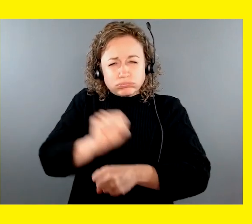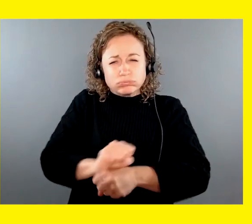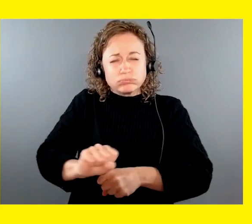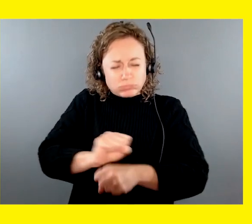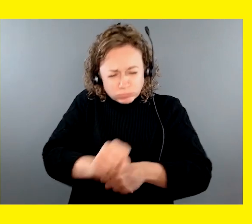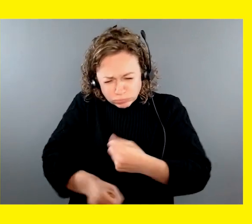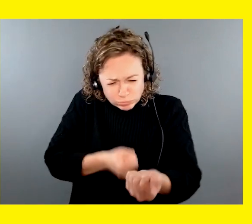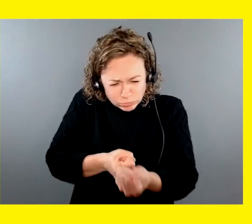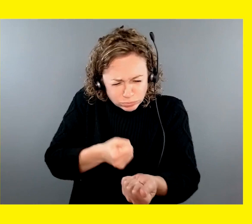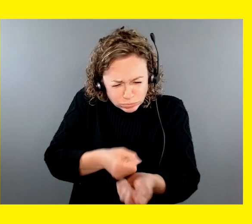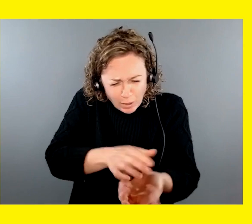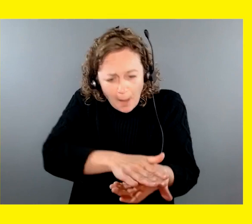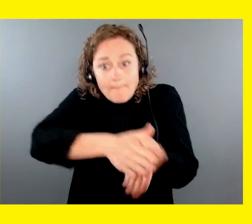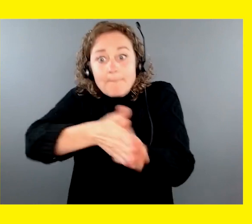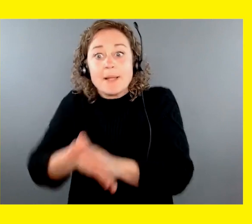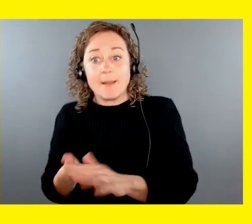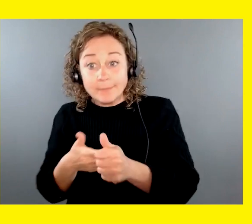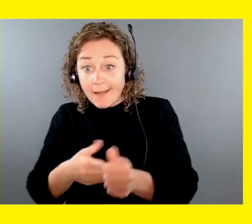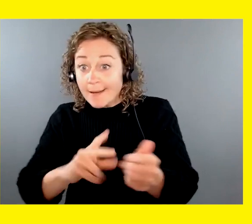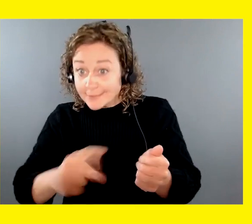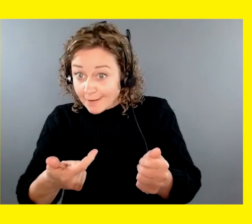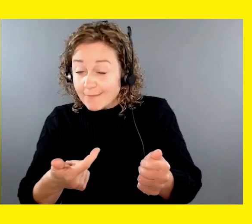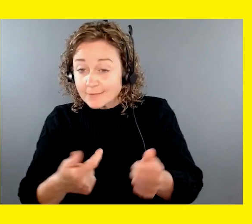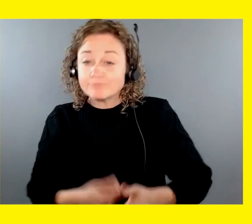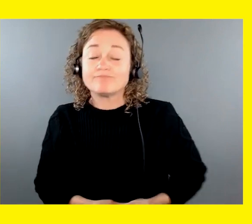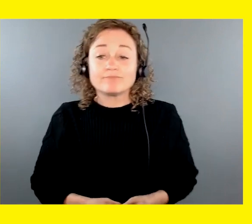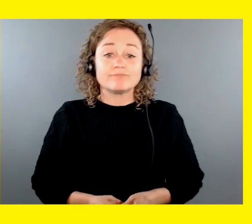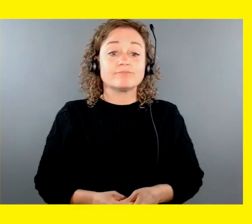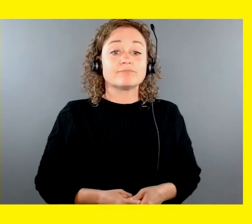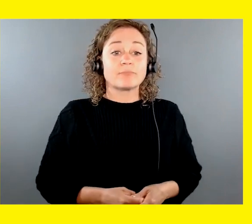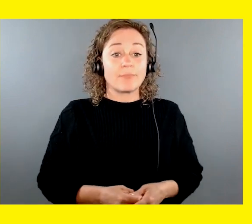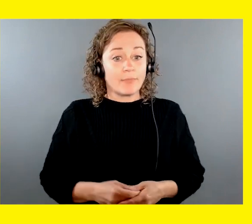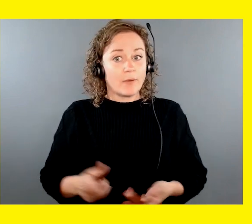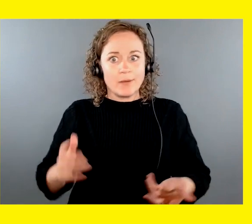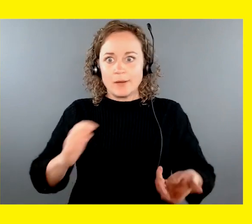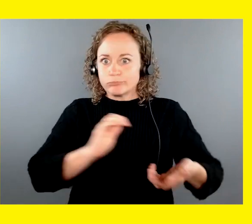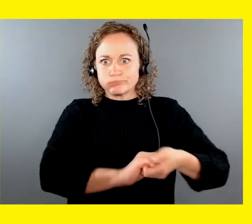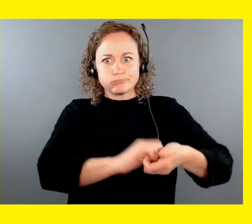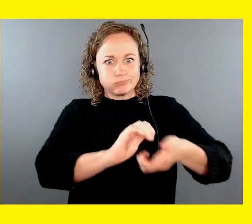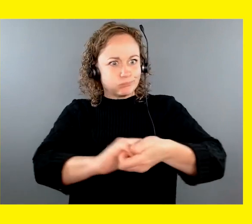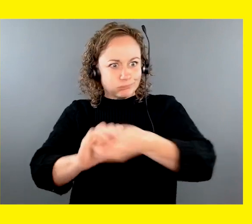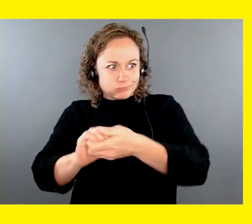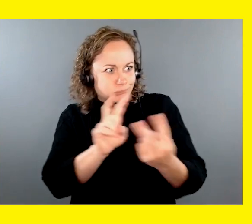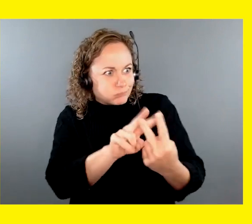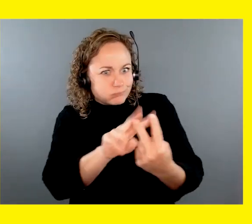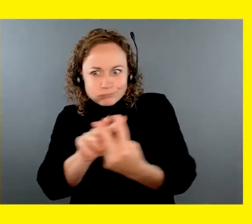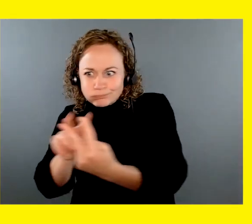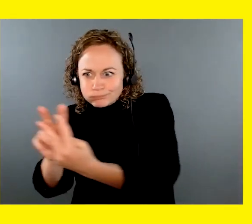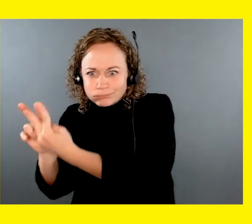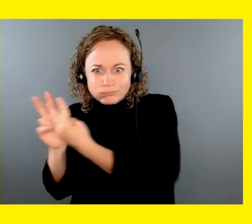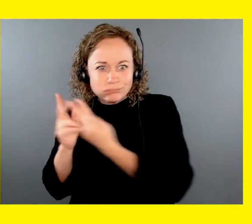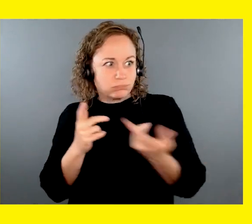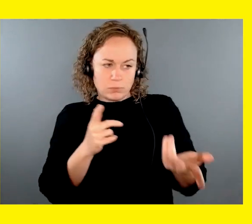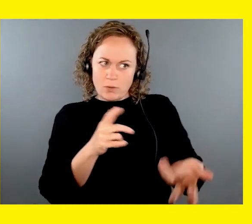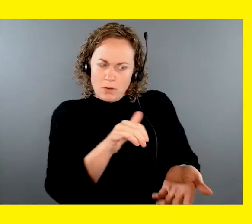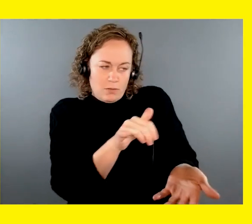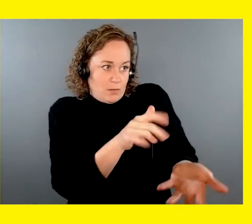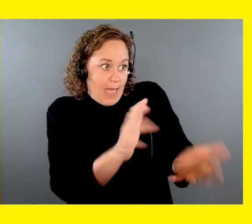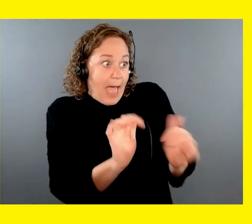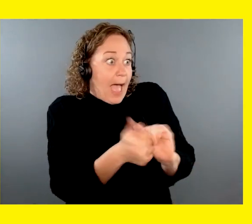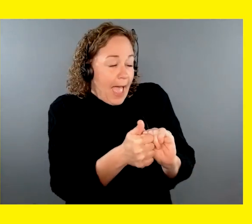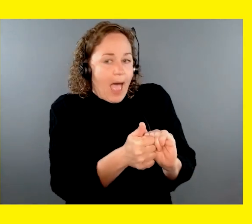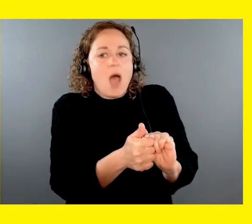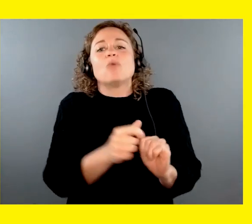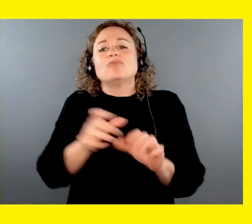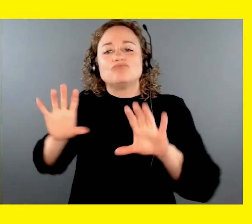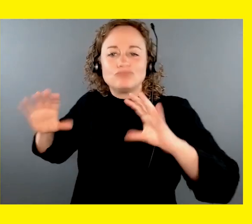become guide dogs for people who are blind or partially sighted. The partnerships we are celebrating today would be impossible without the committed volunteers who